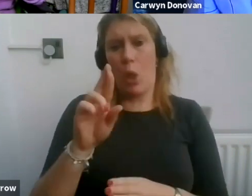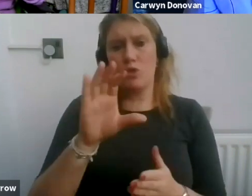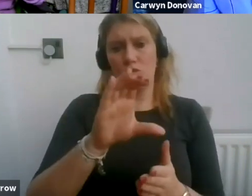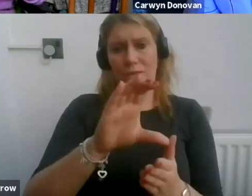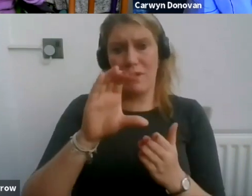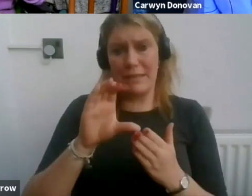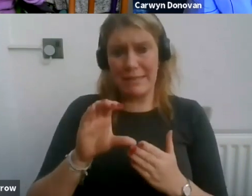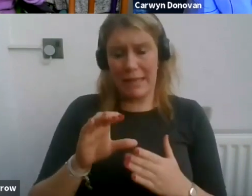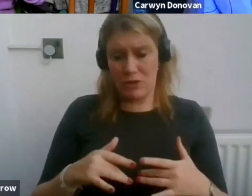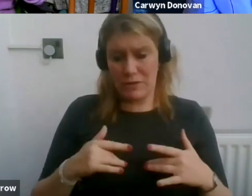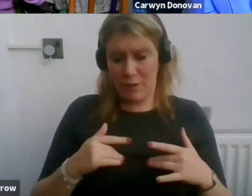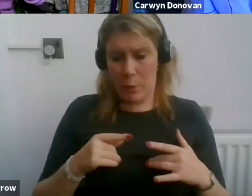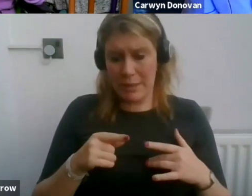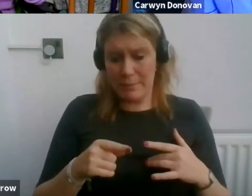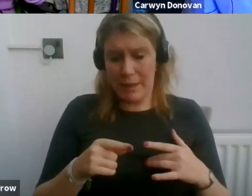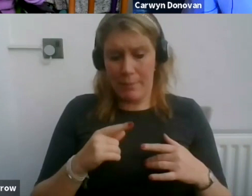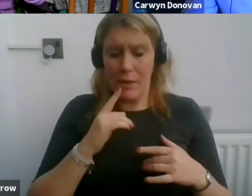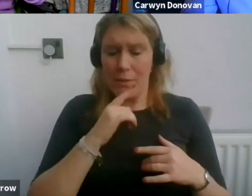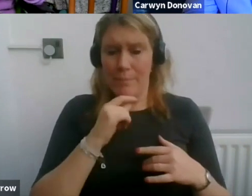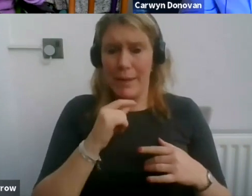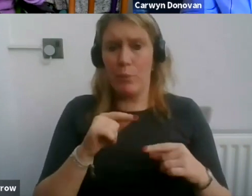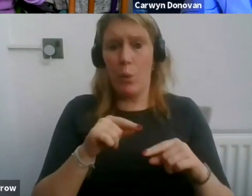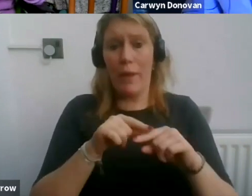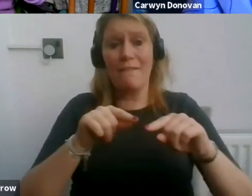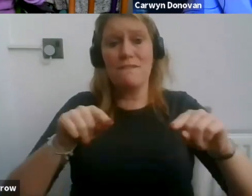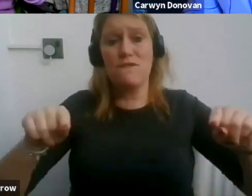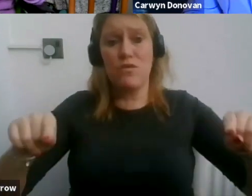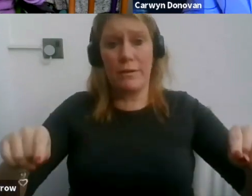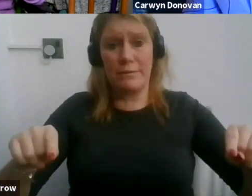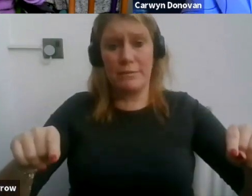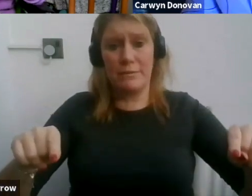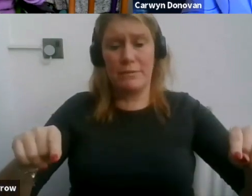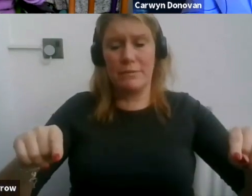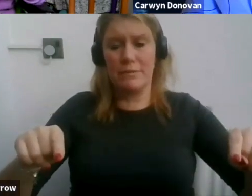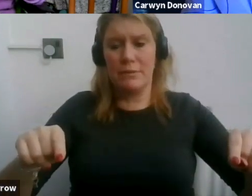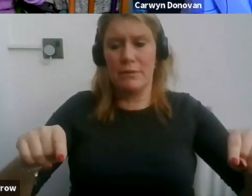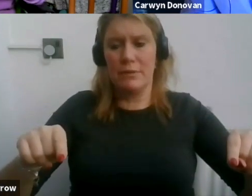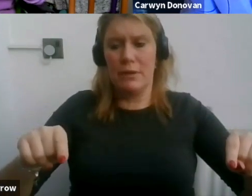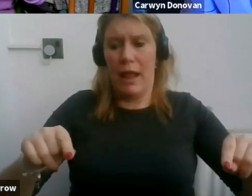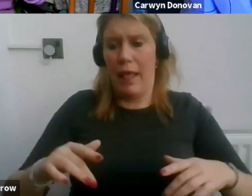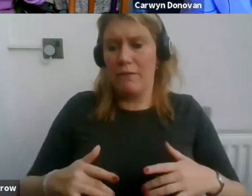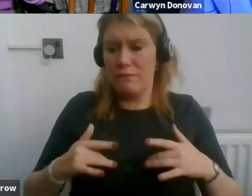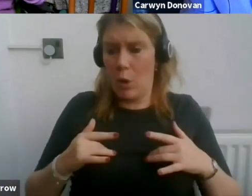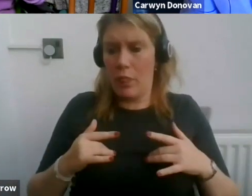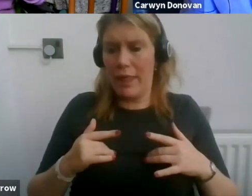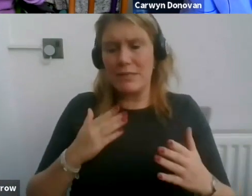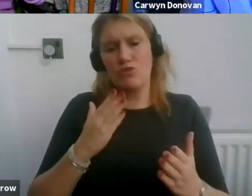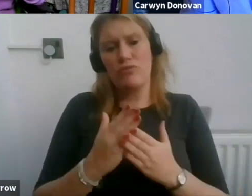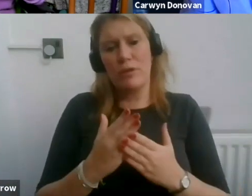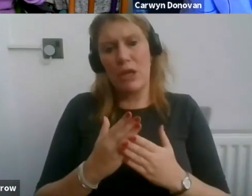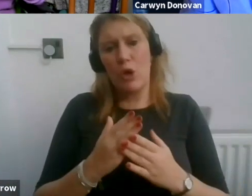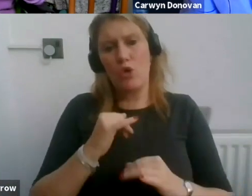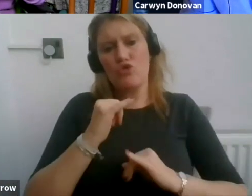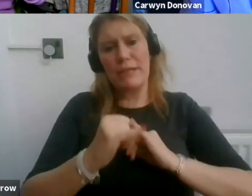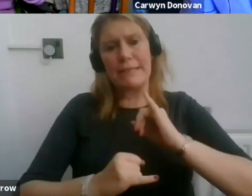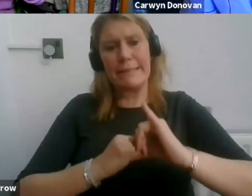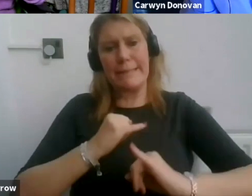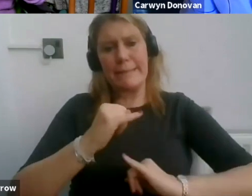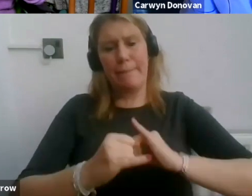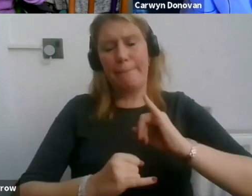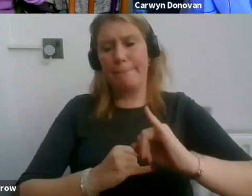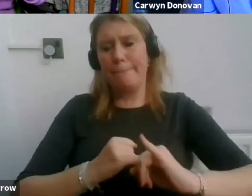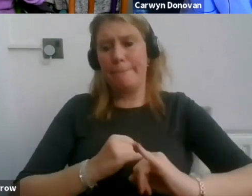been on the people in front and it's been one of the real criticisms of the unlimited scheme